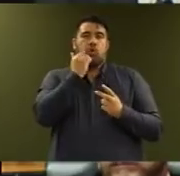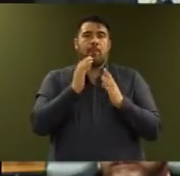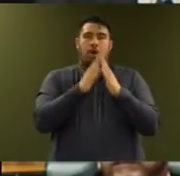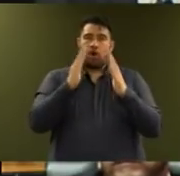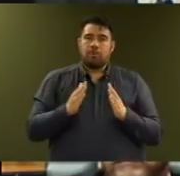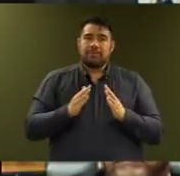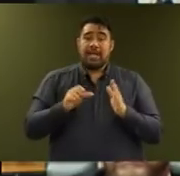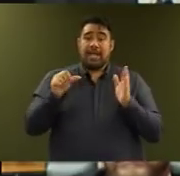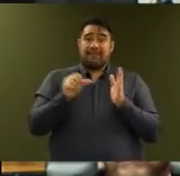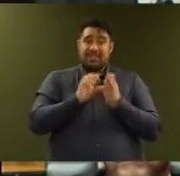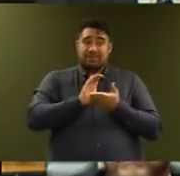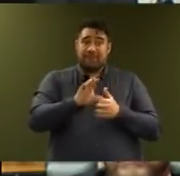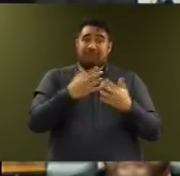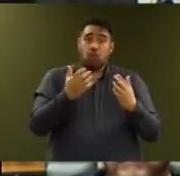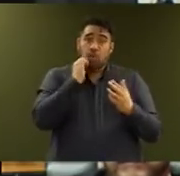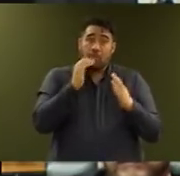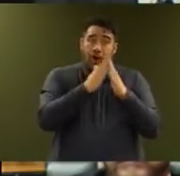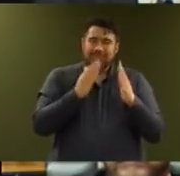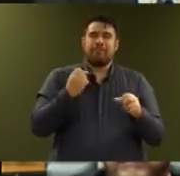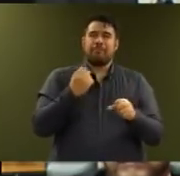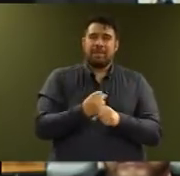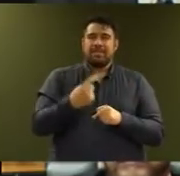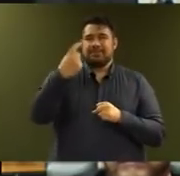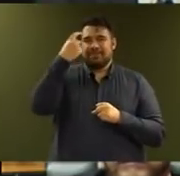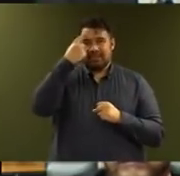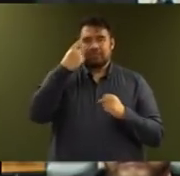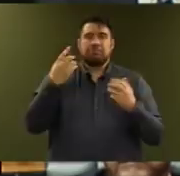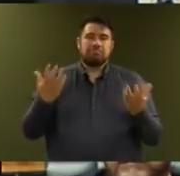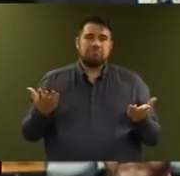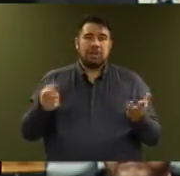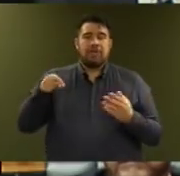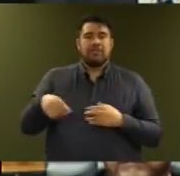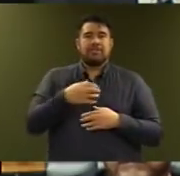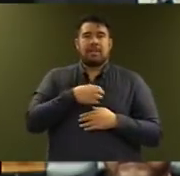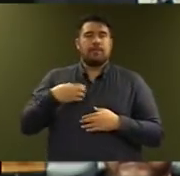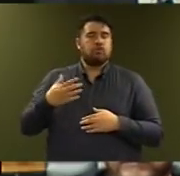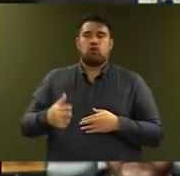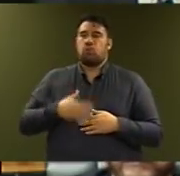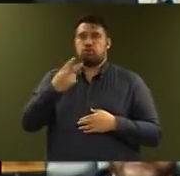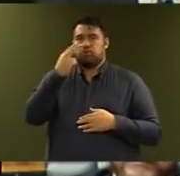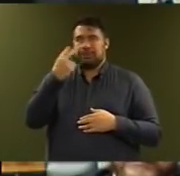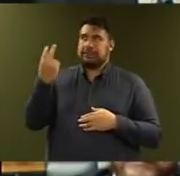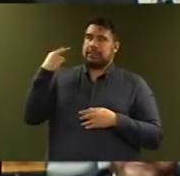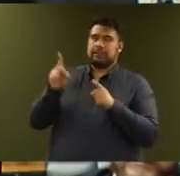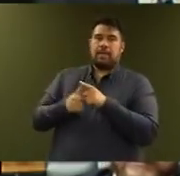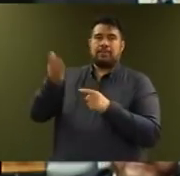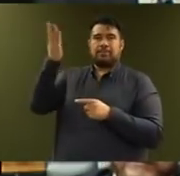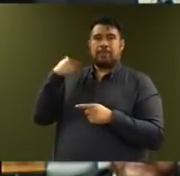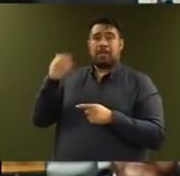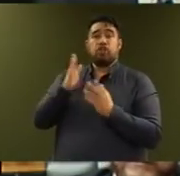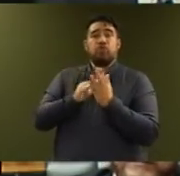simply makes sense. This Government has determined that never again will New Zealand be reported as having the worst